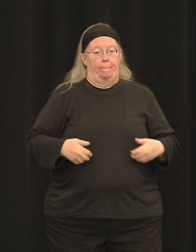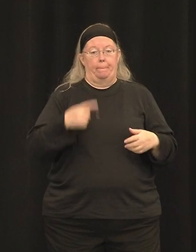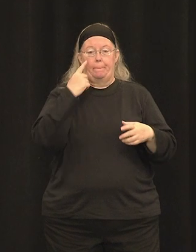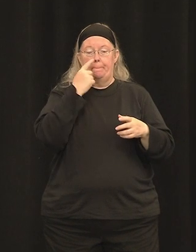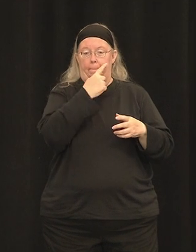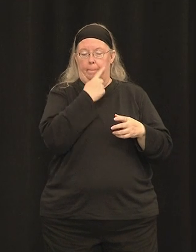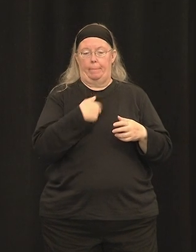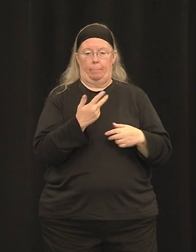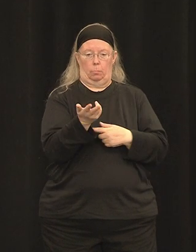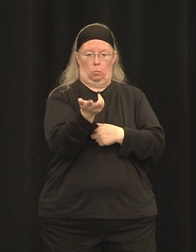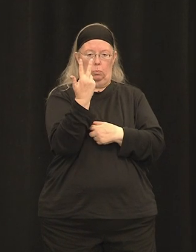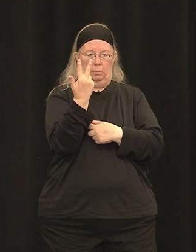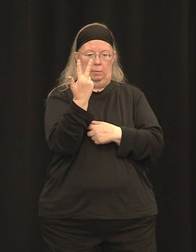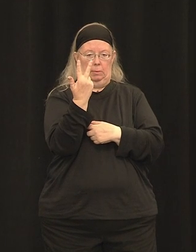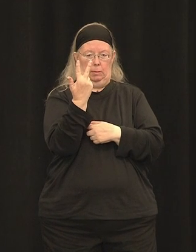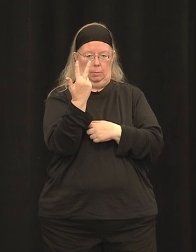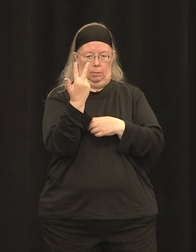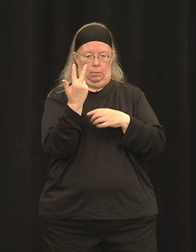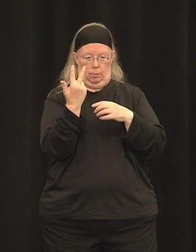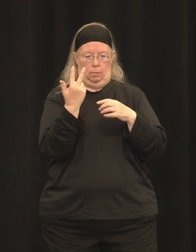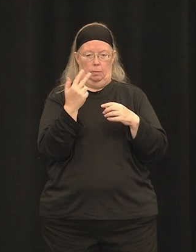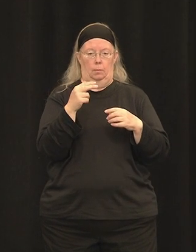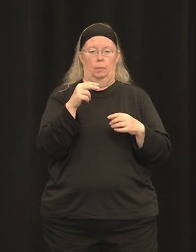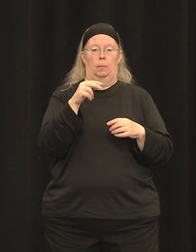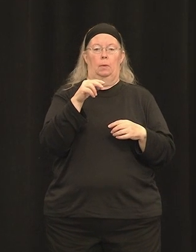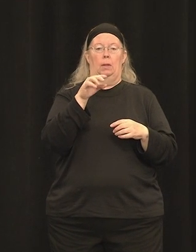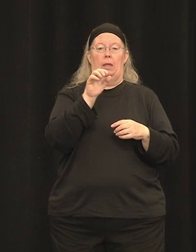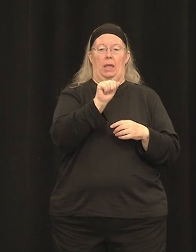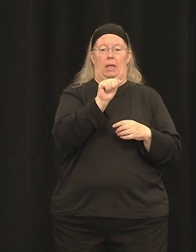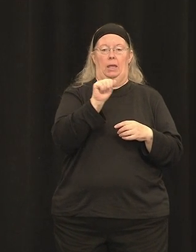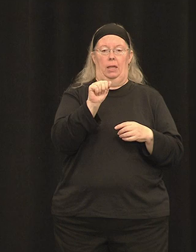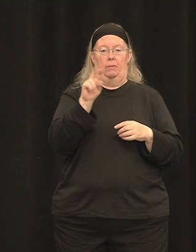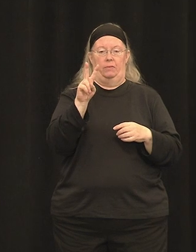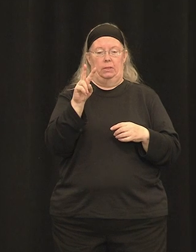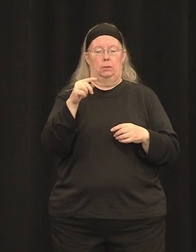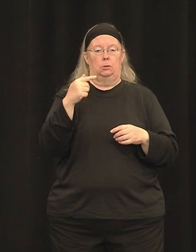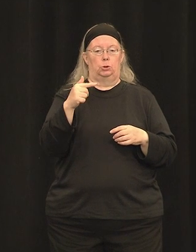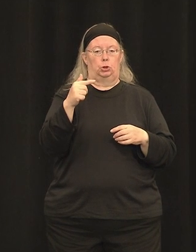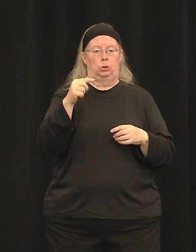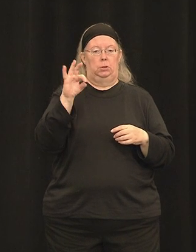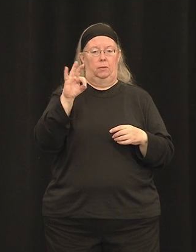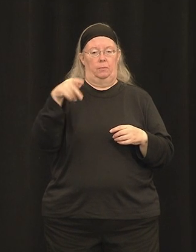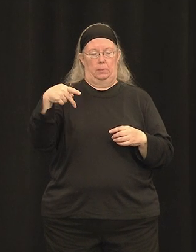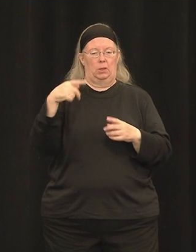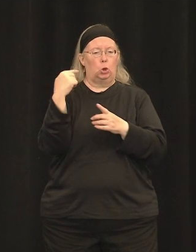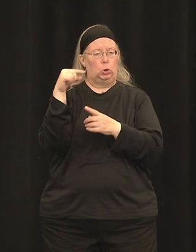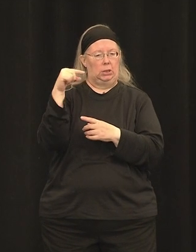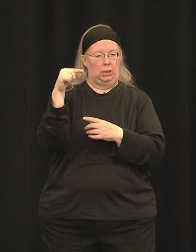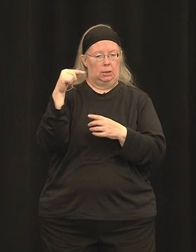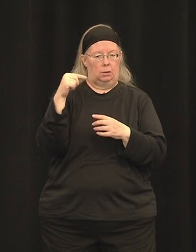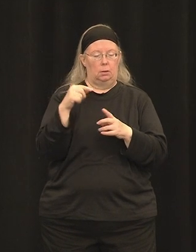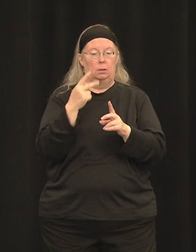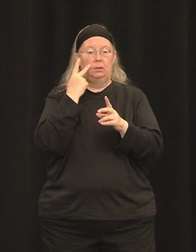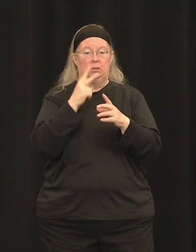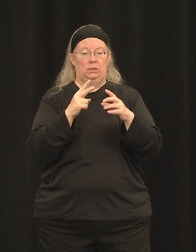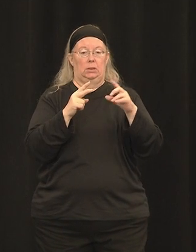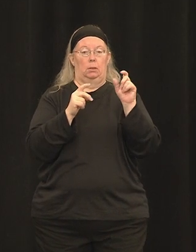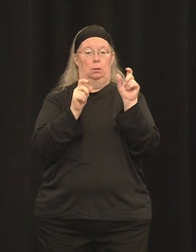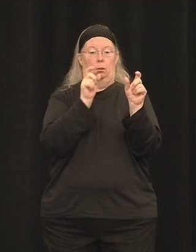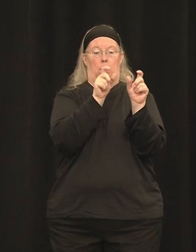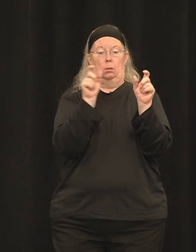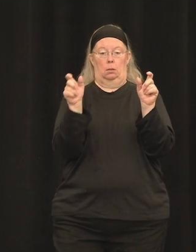an AAV GFP, another green fluorescent protein experiment. The central retina of this monkey was not detached during the surgery.